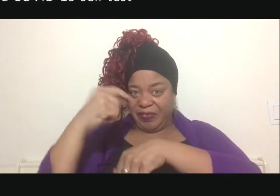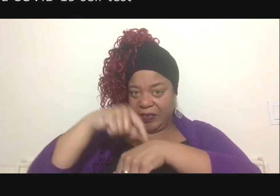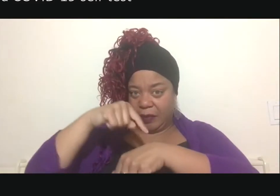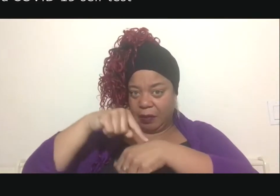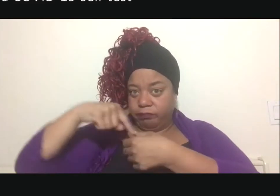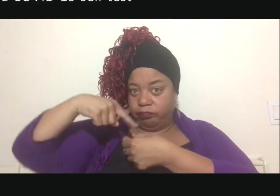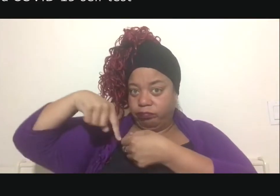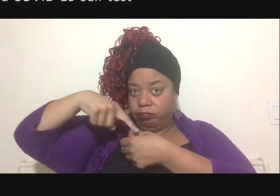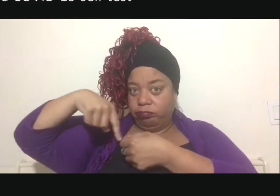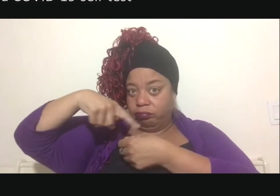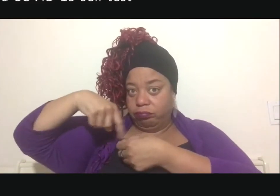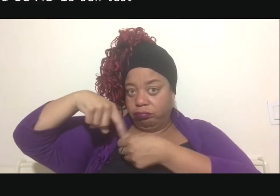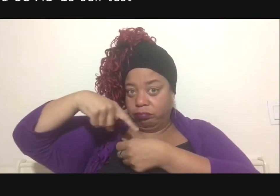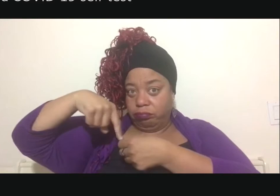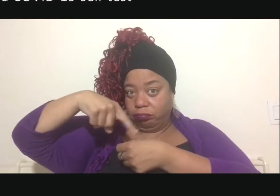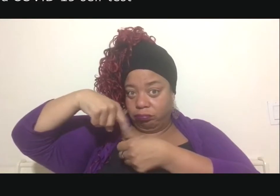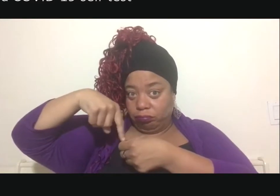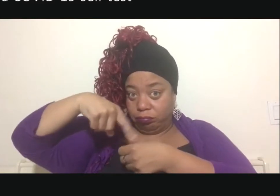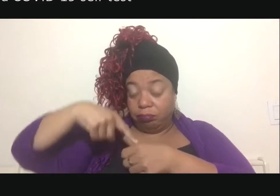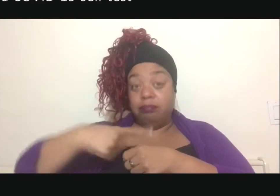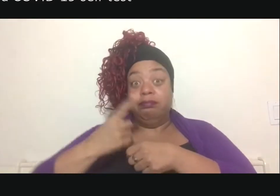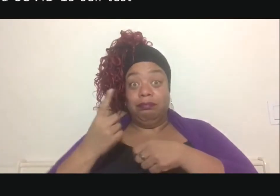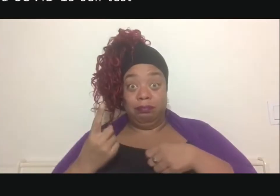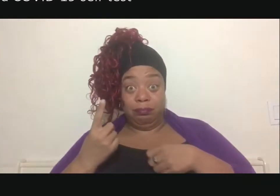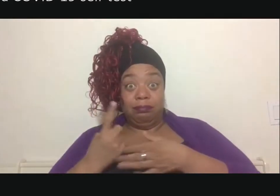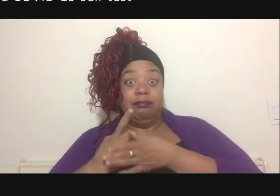walls of both nostrils